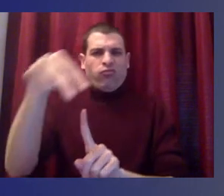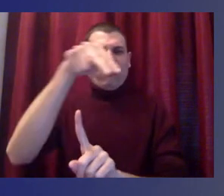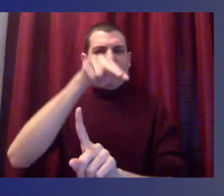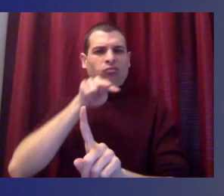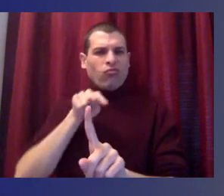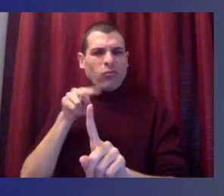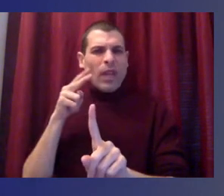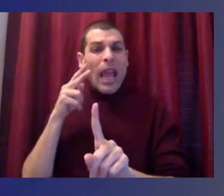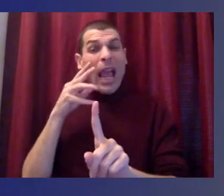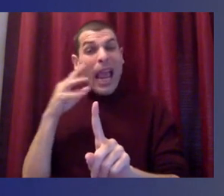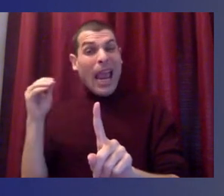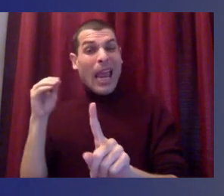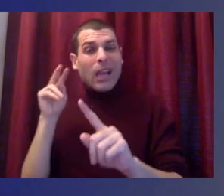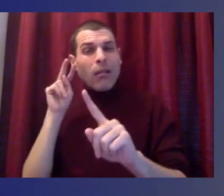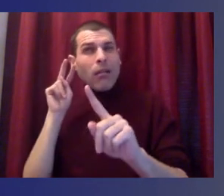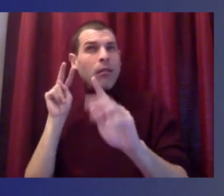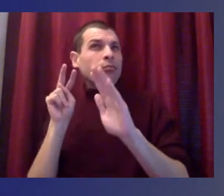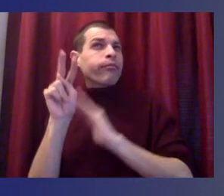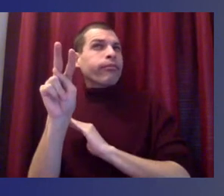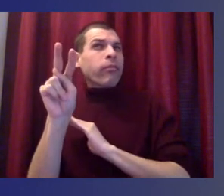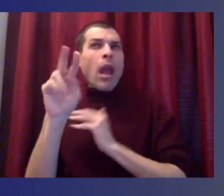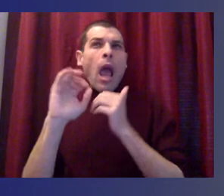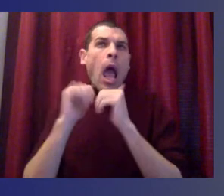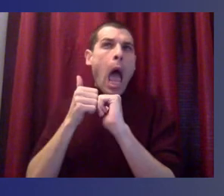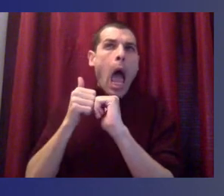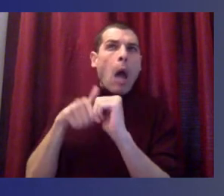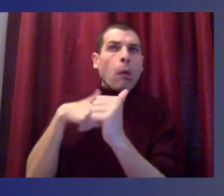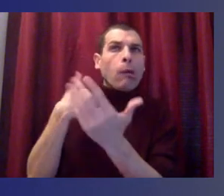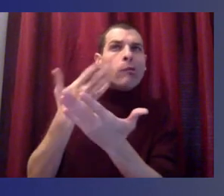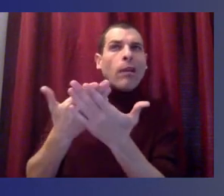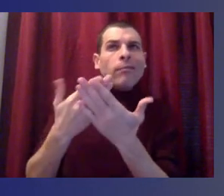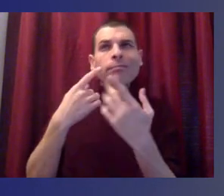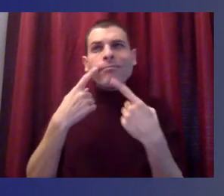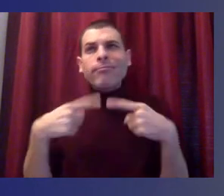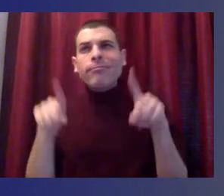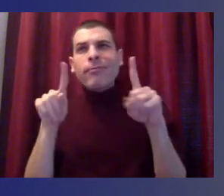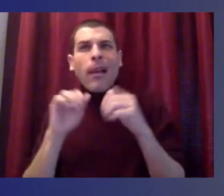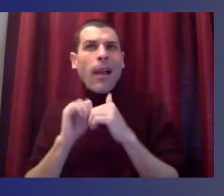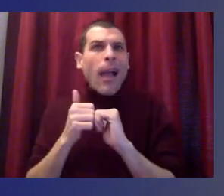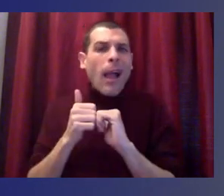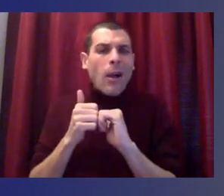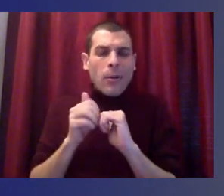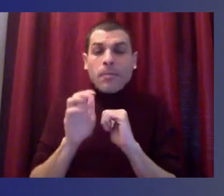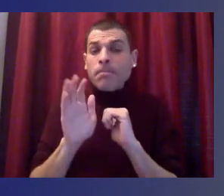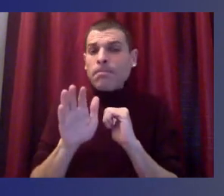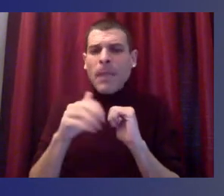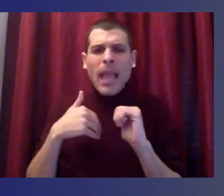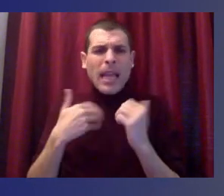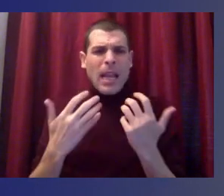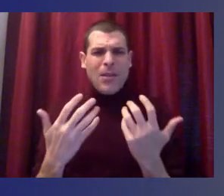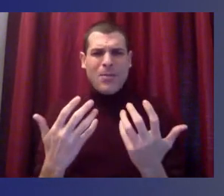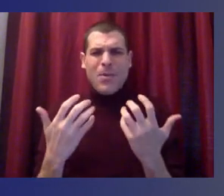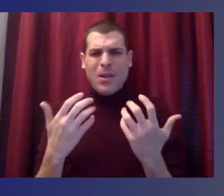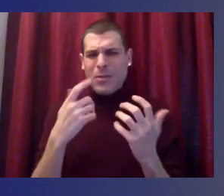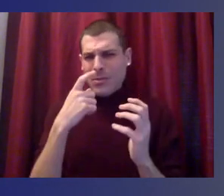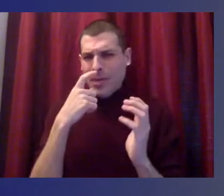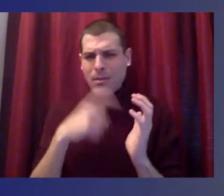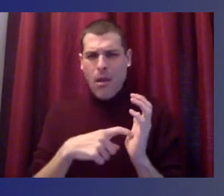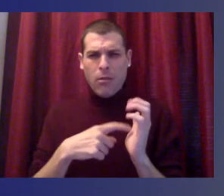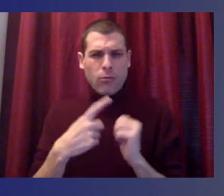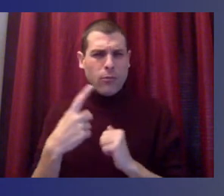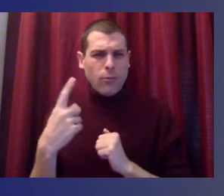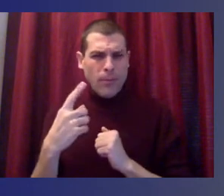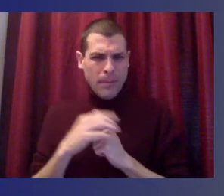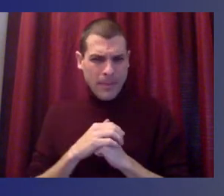going to get there and plan forward. And before all of that, I must acknowledge the opportunities to serve this community when we close back